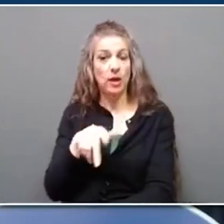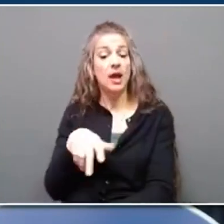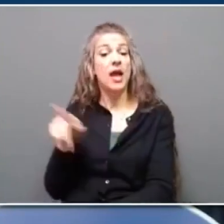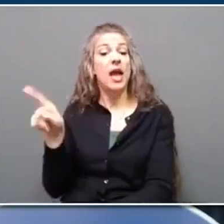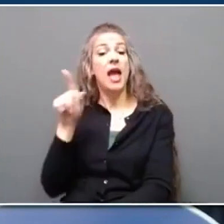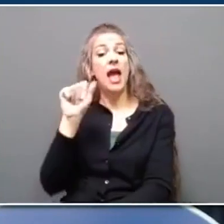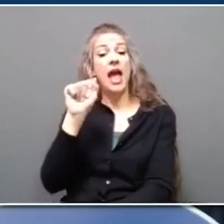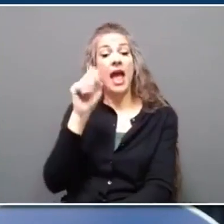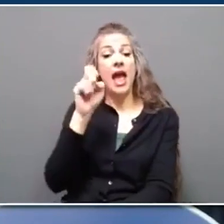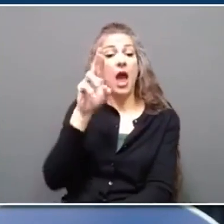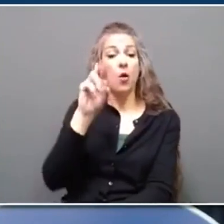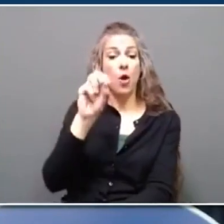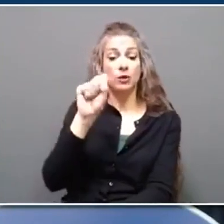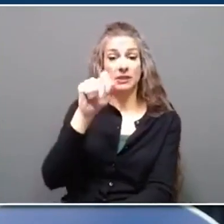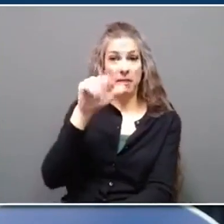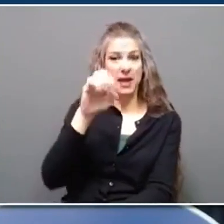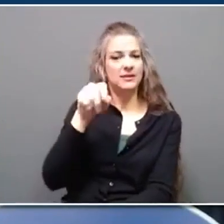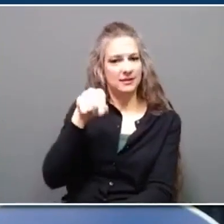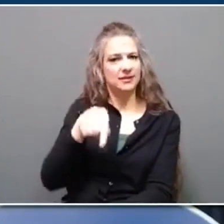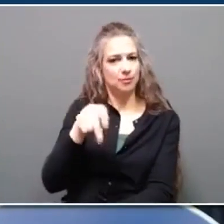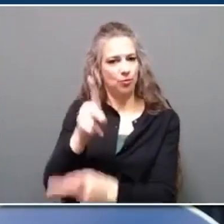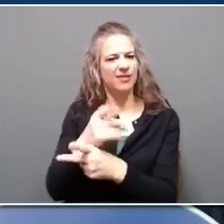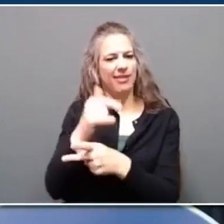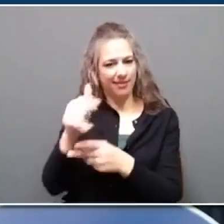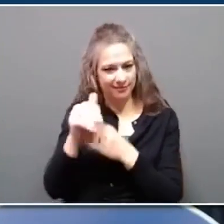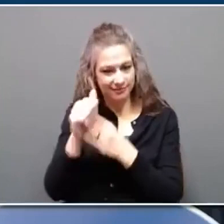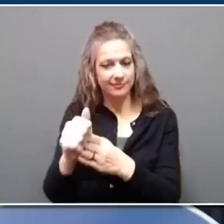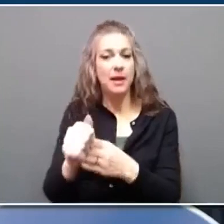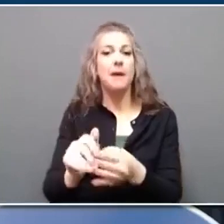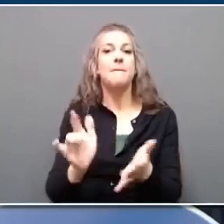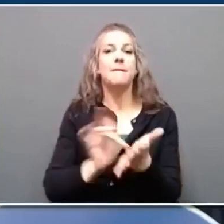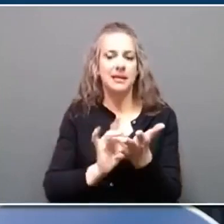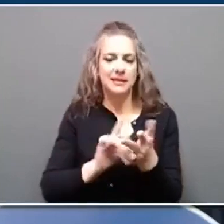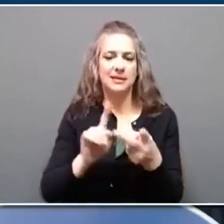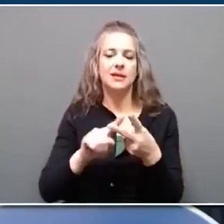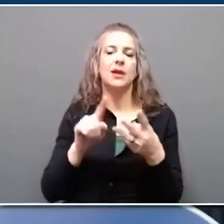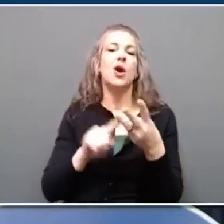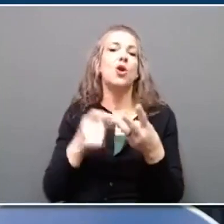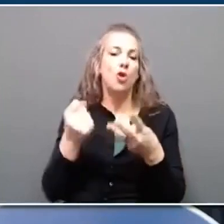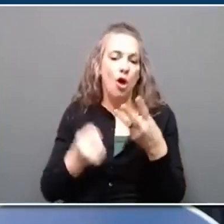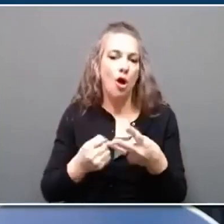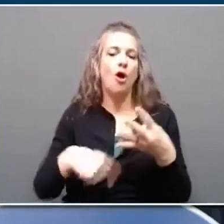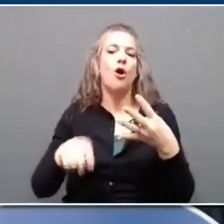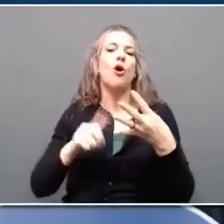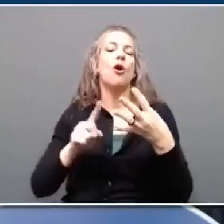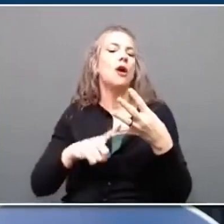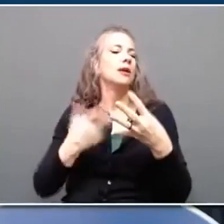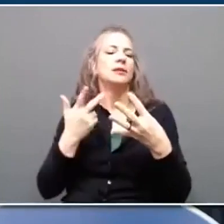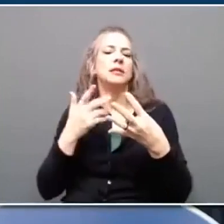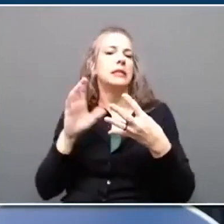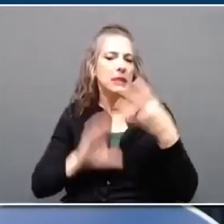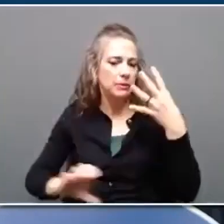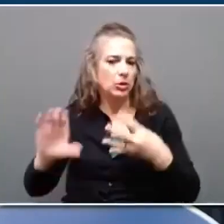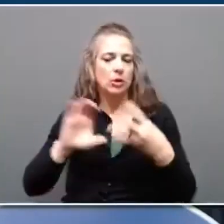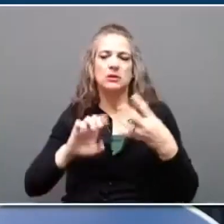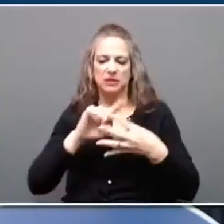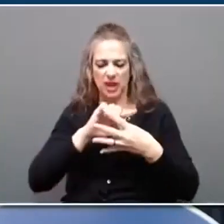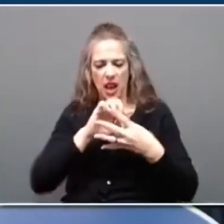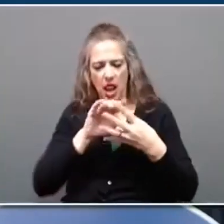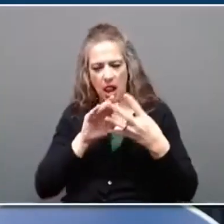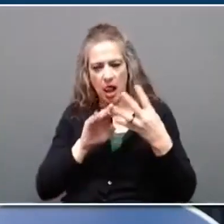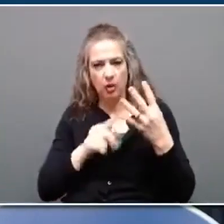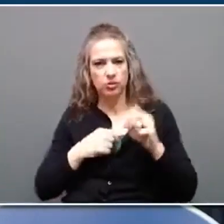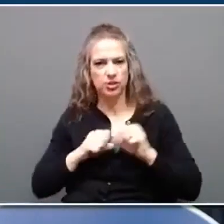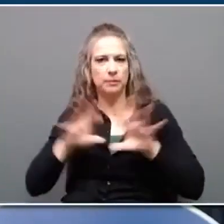export category with pharmaceuticals and medicines, motor vehicles, motor vehicle parts, and basic chemicals rounding out our top five.